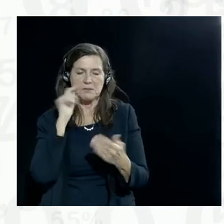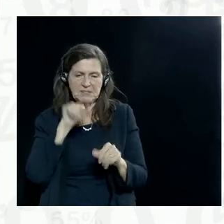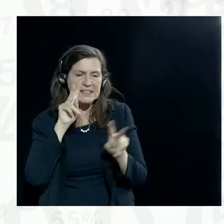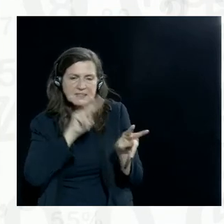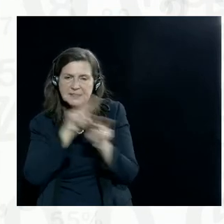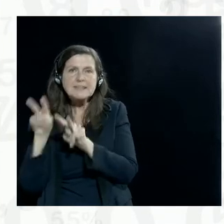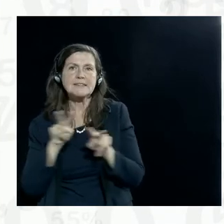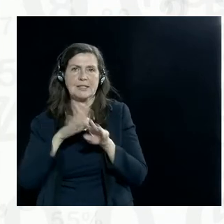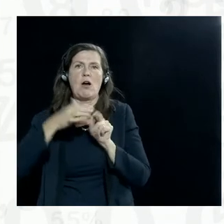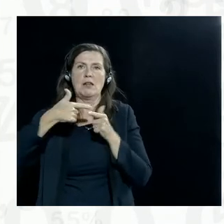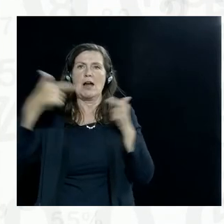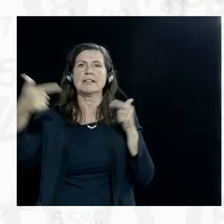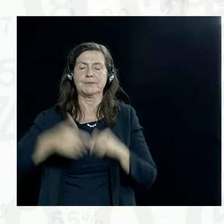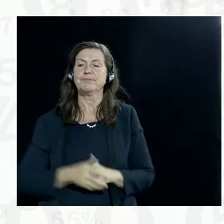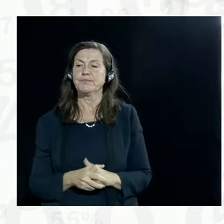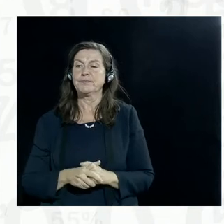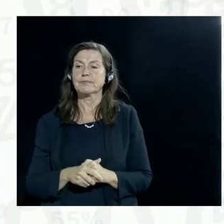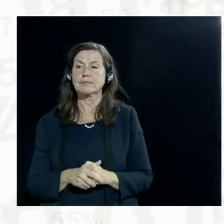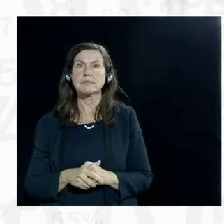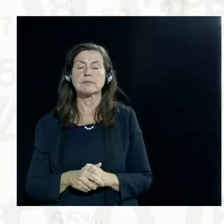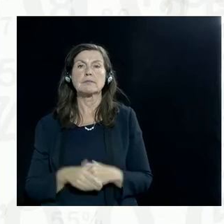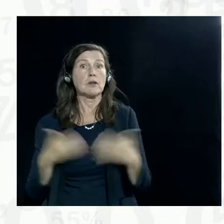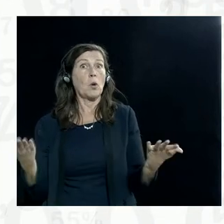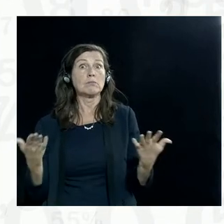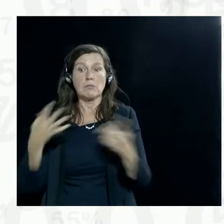what kind of data do I trust?